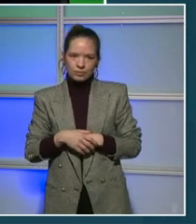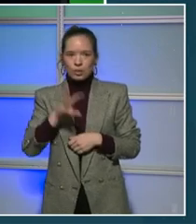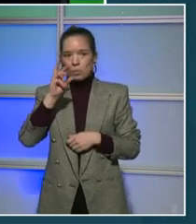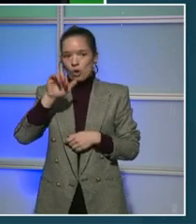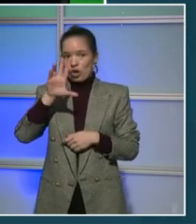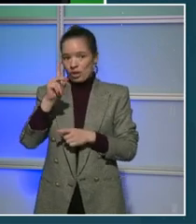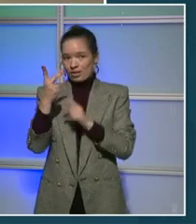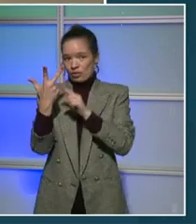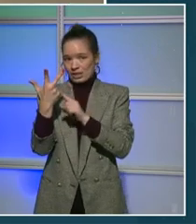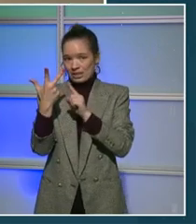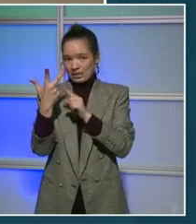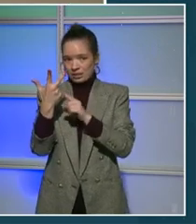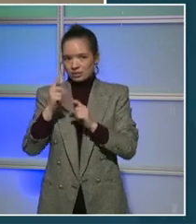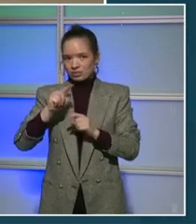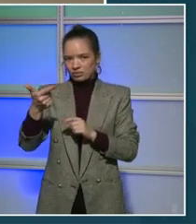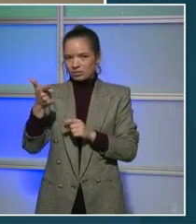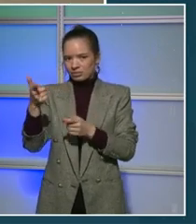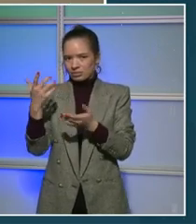with your question.